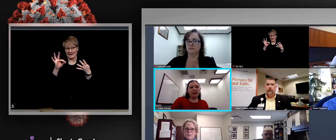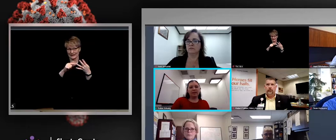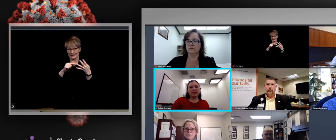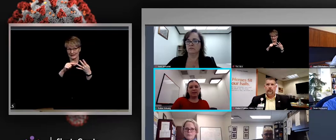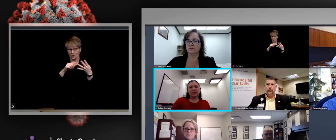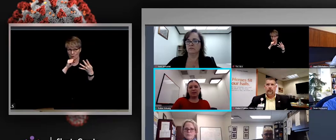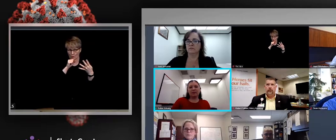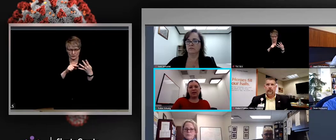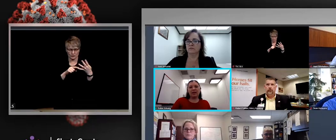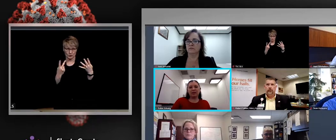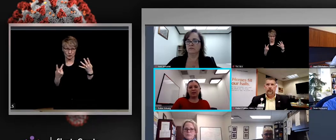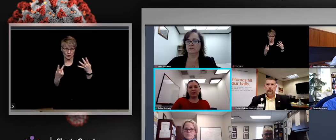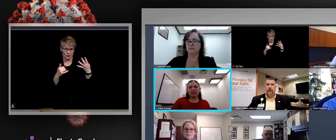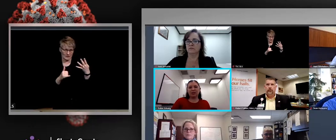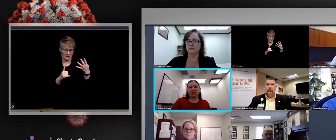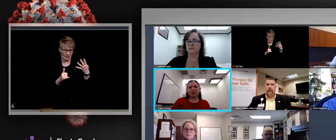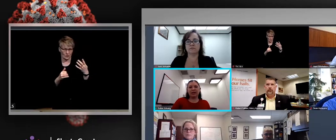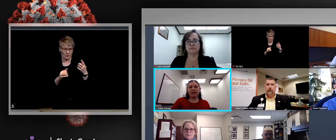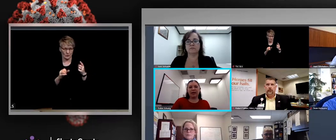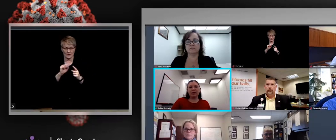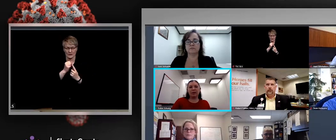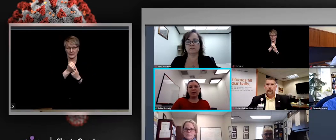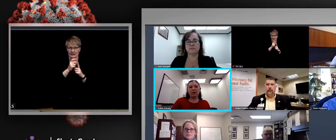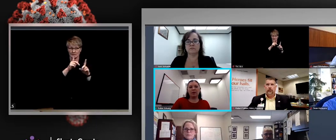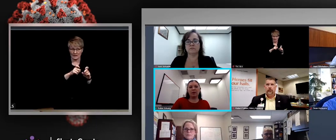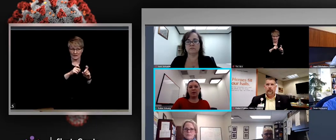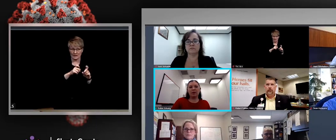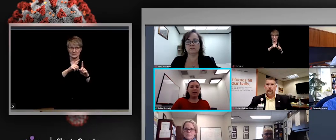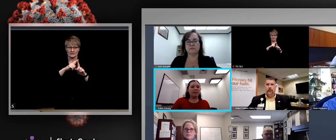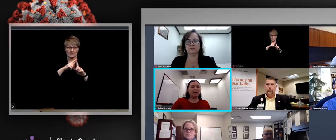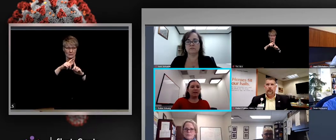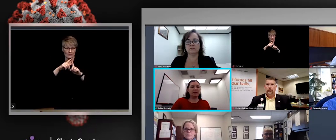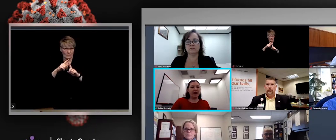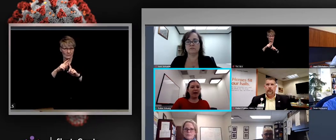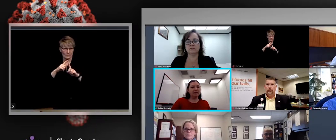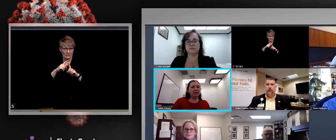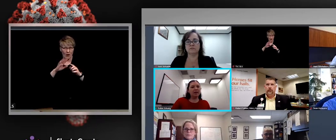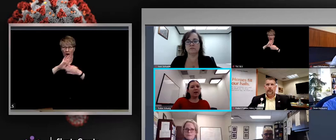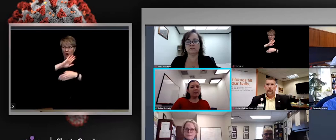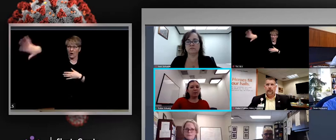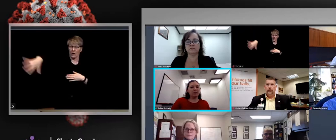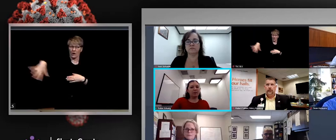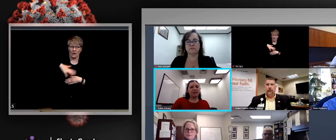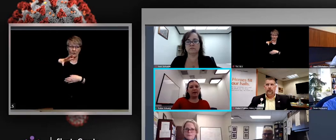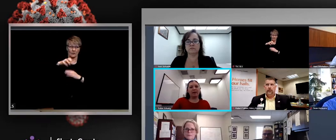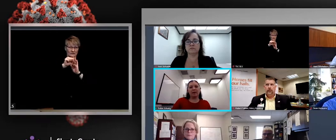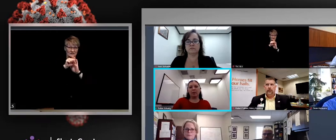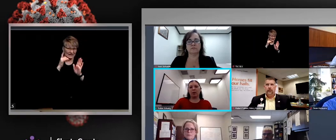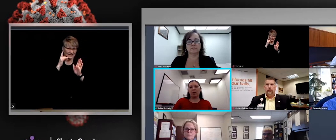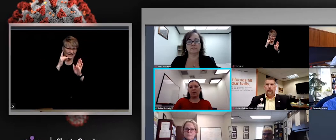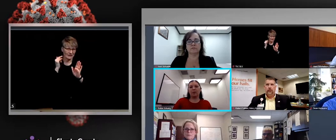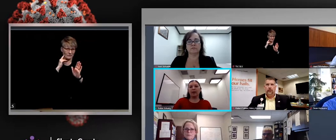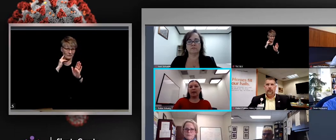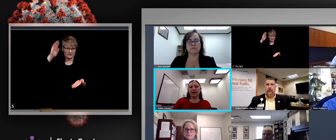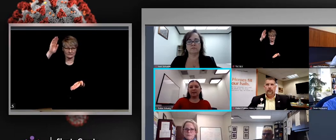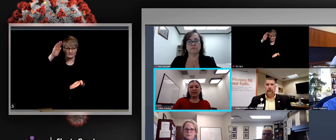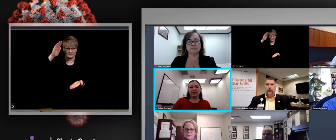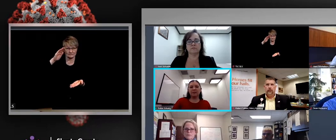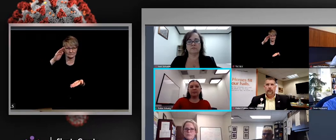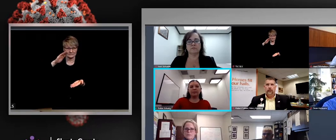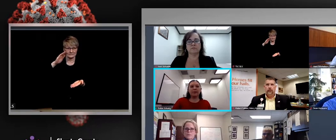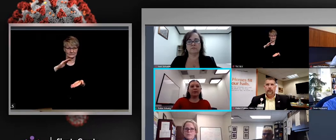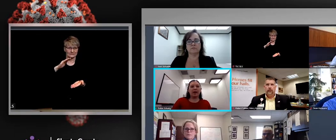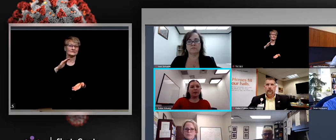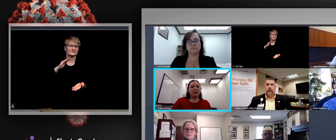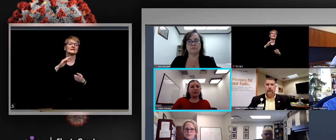Case rates, test positivity, and hospitalizations are down throughout the state. And because of that, combined with the fact that more and more people are getting